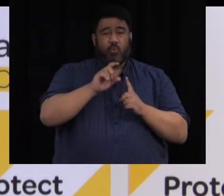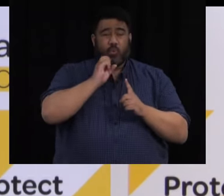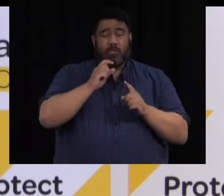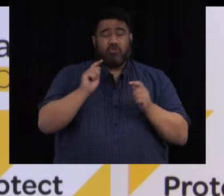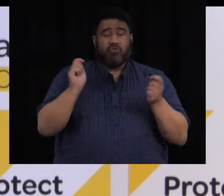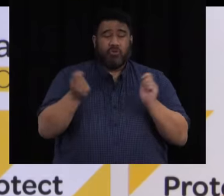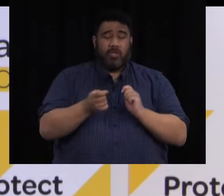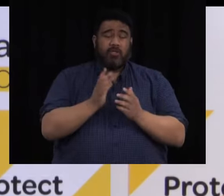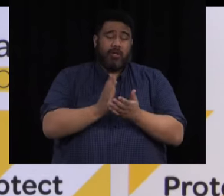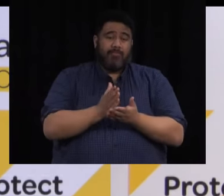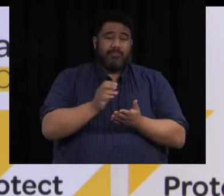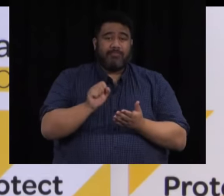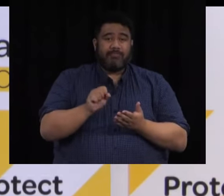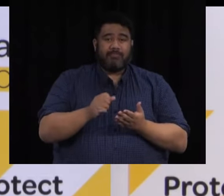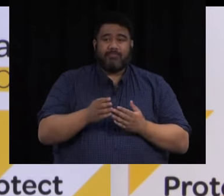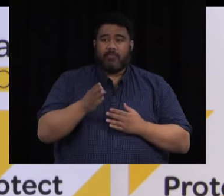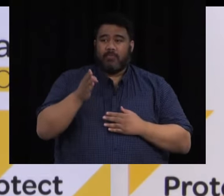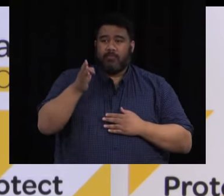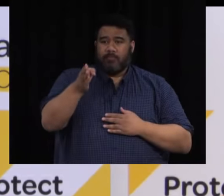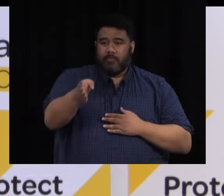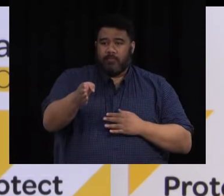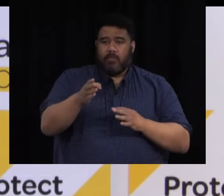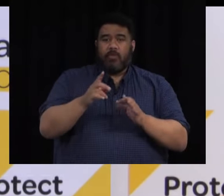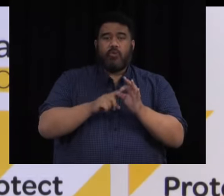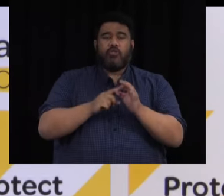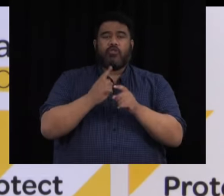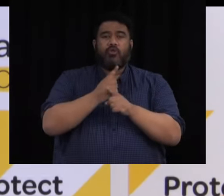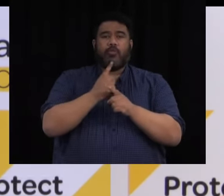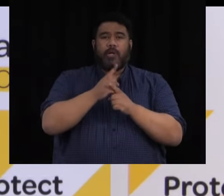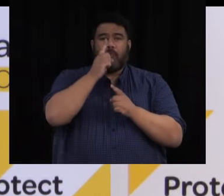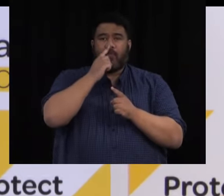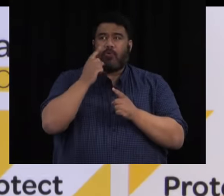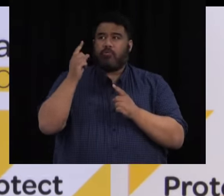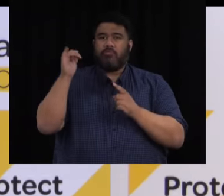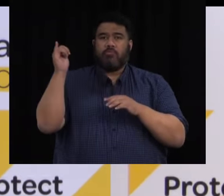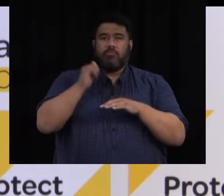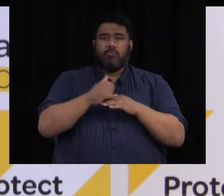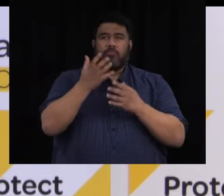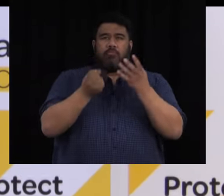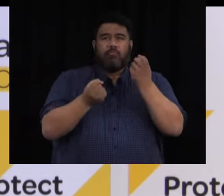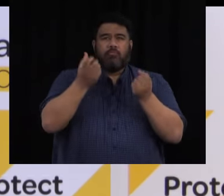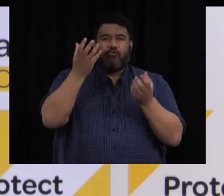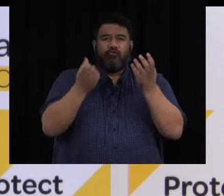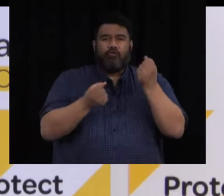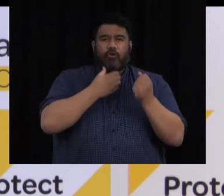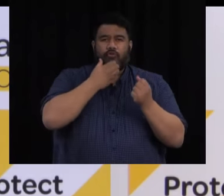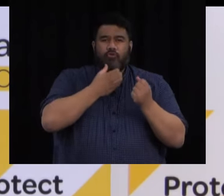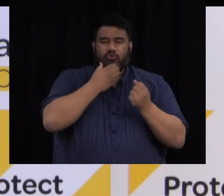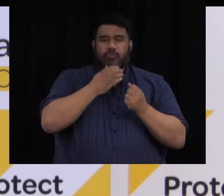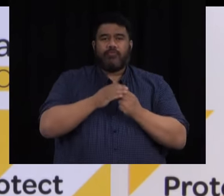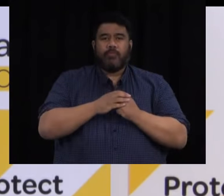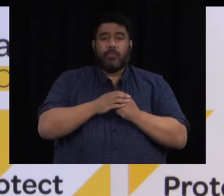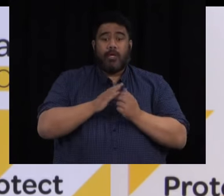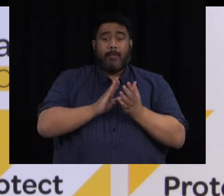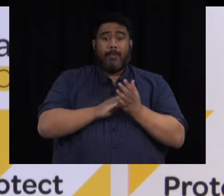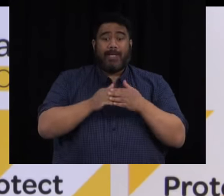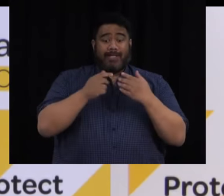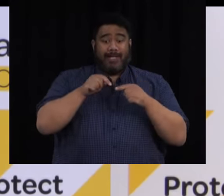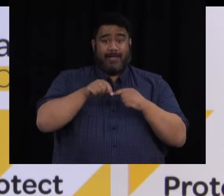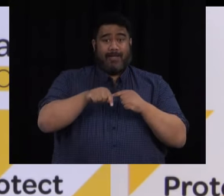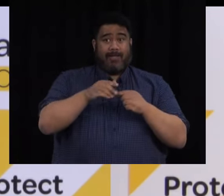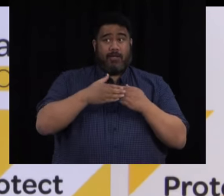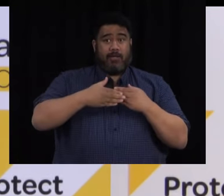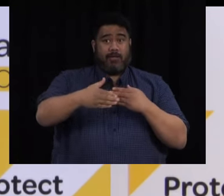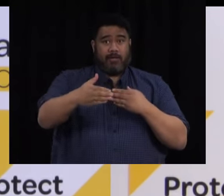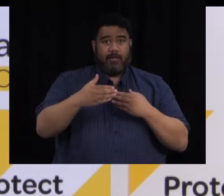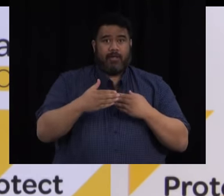they look now. This is going on from the RSC isolation that's happening from Monday. What's the rules